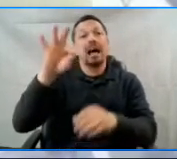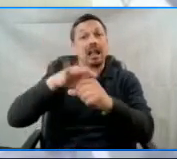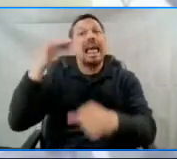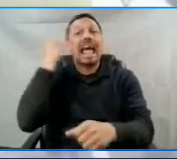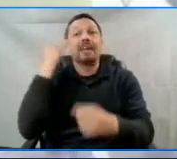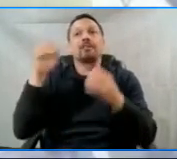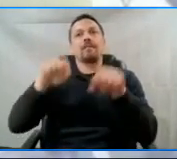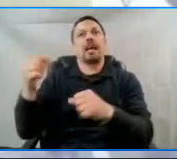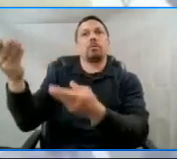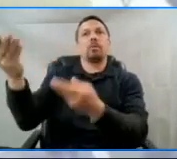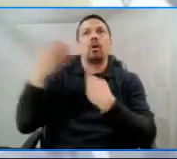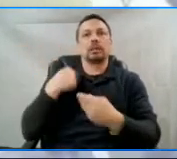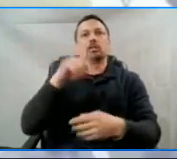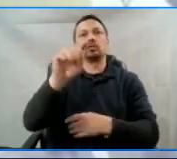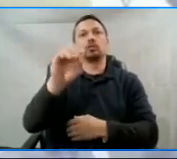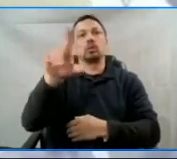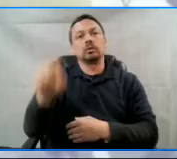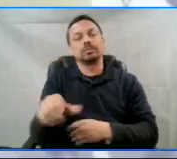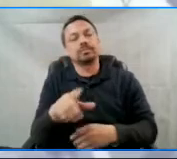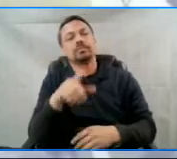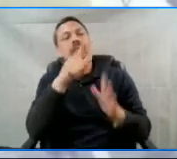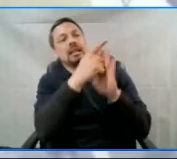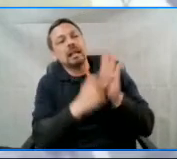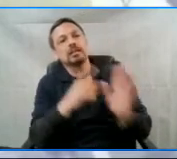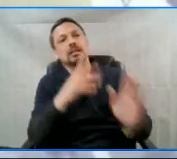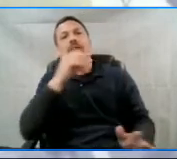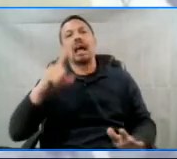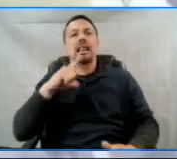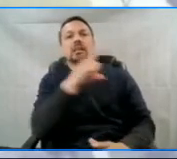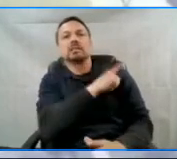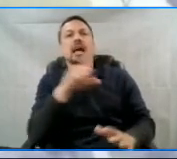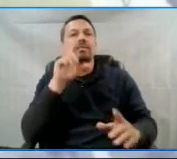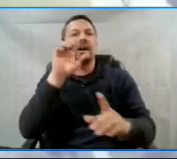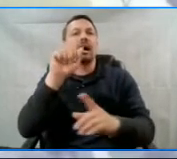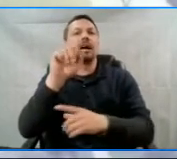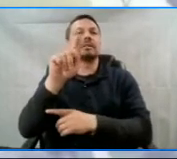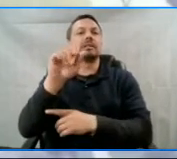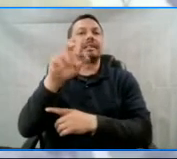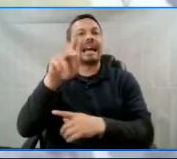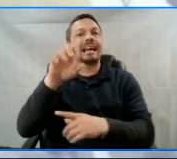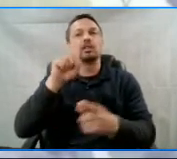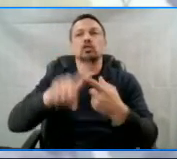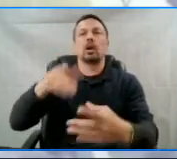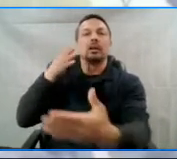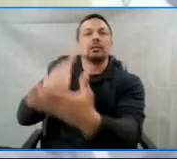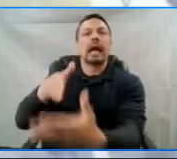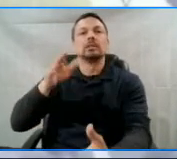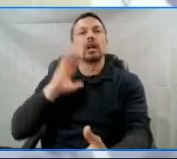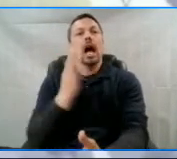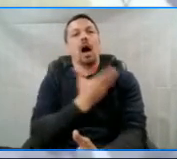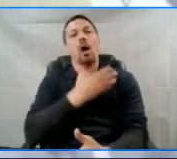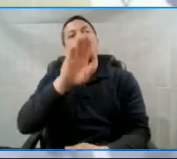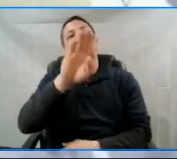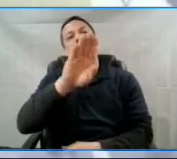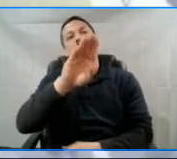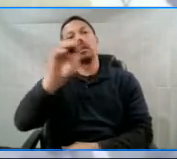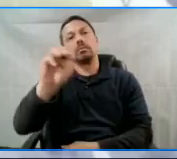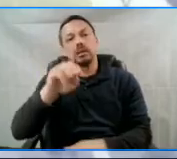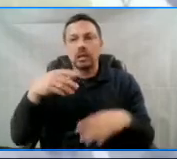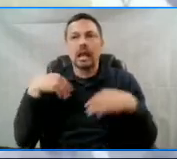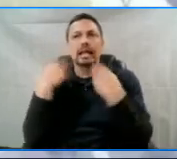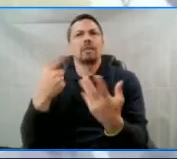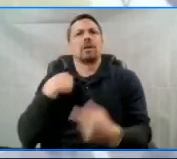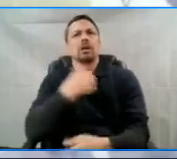The legislative and legal attacks to keep us from qualifying and passing ballot measures has opened up an opportunity for us to take